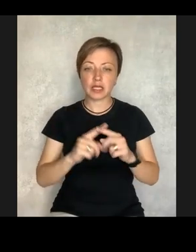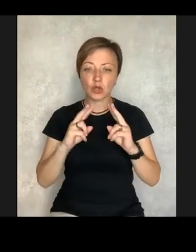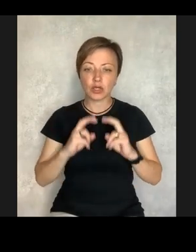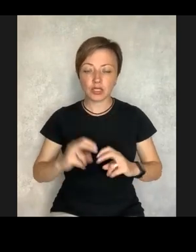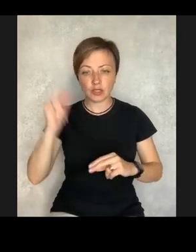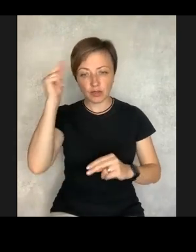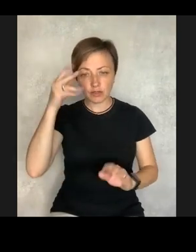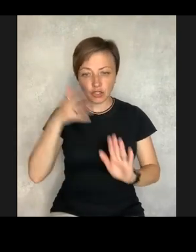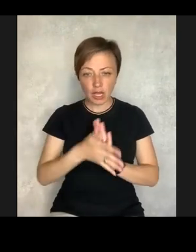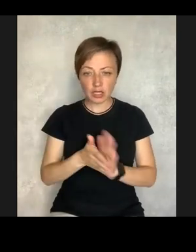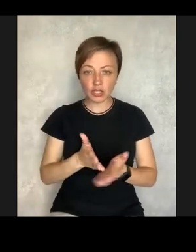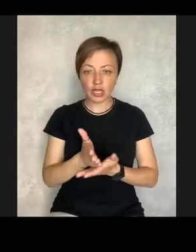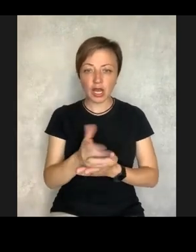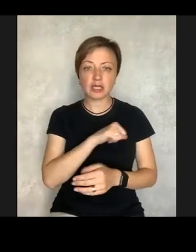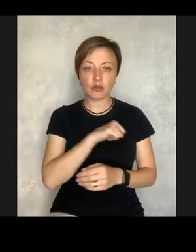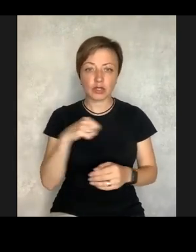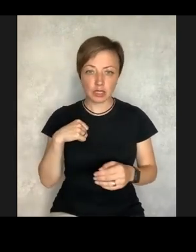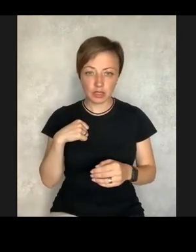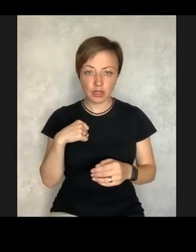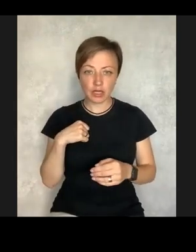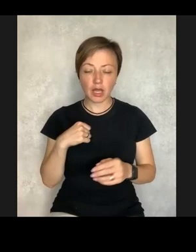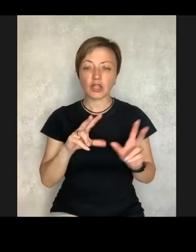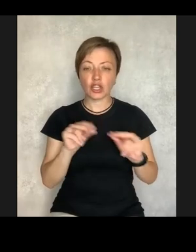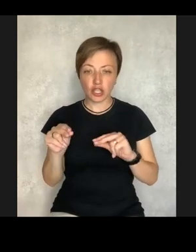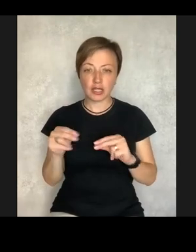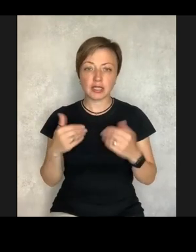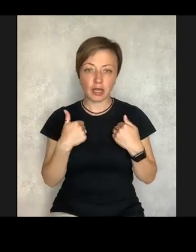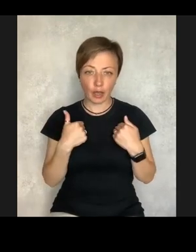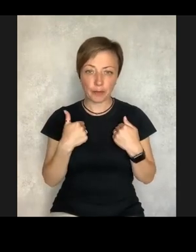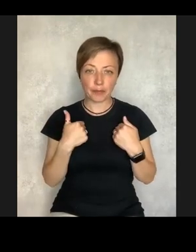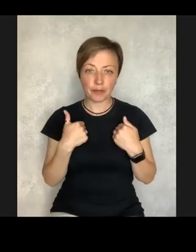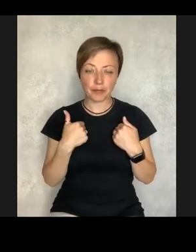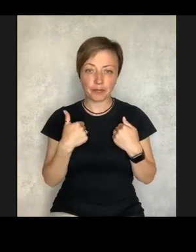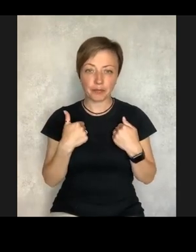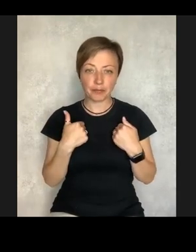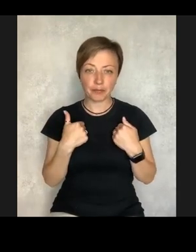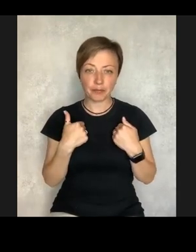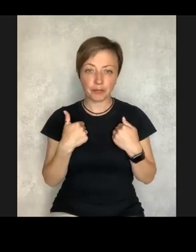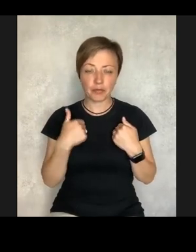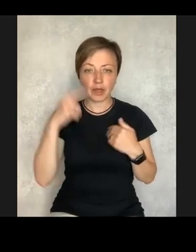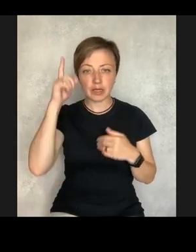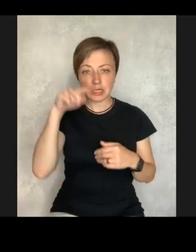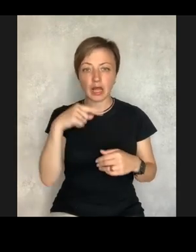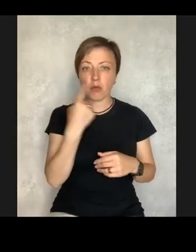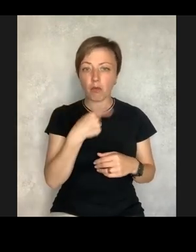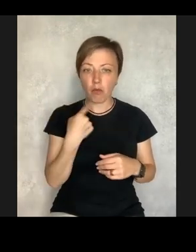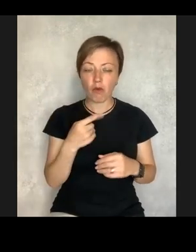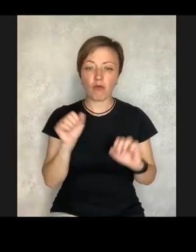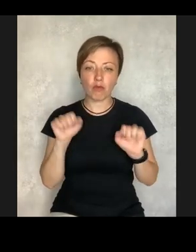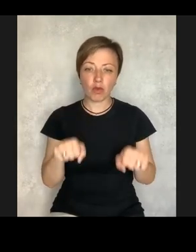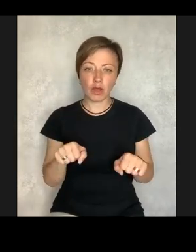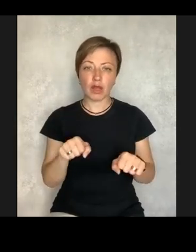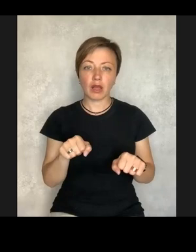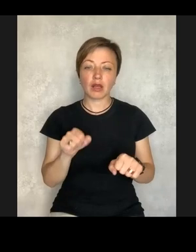had to explore and research into that by myself. Fortunately,